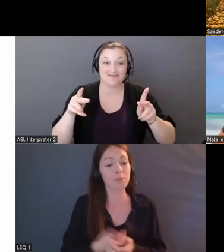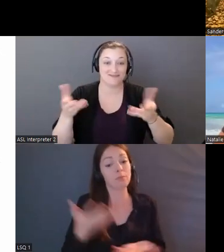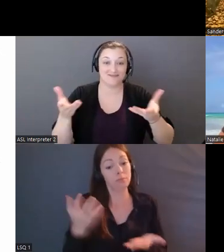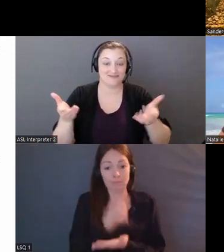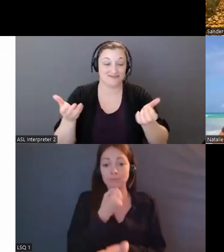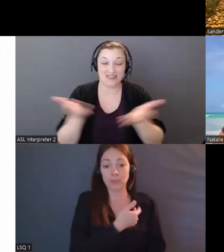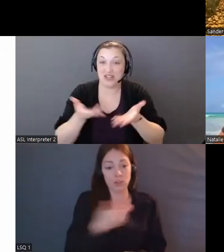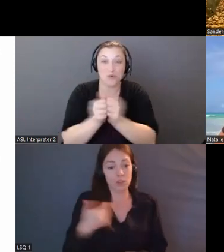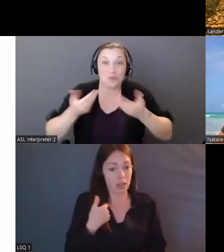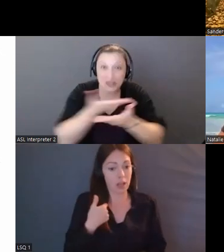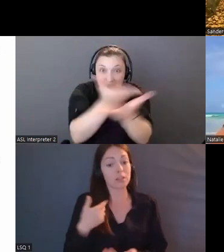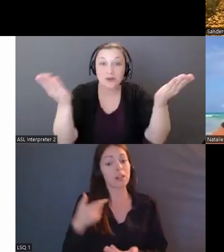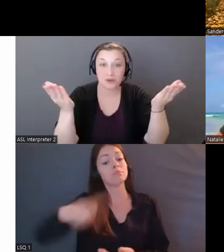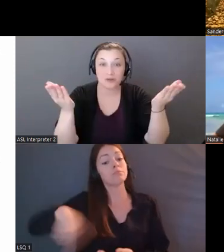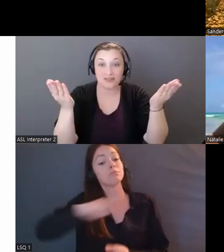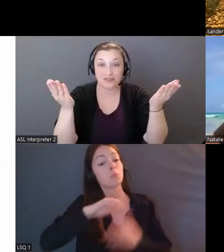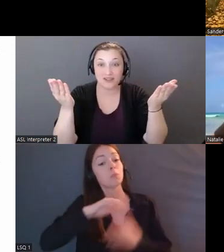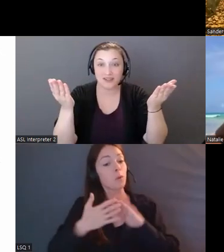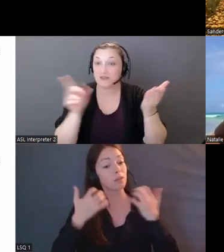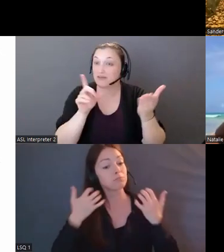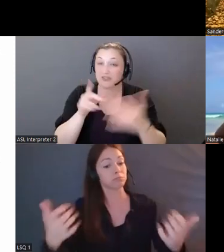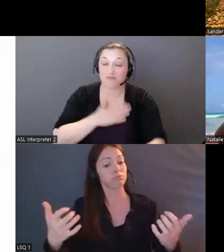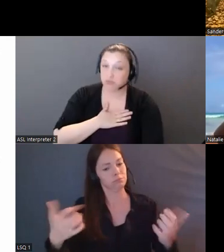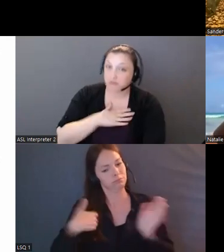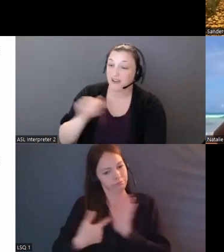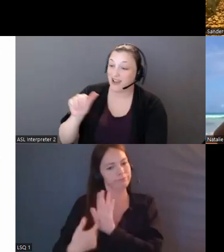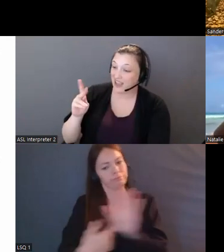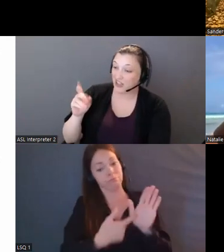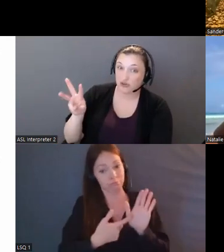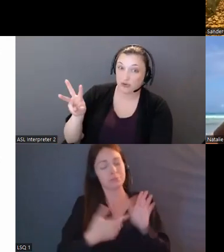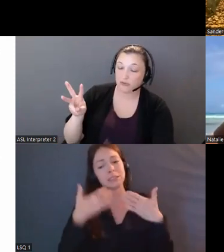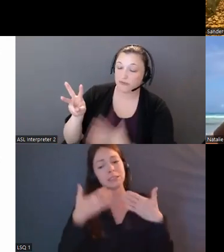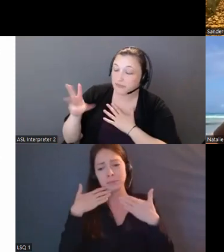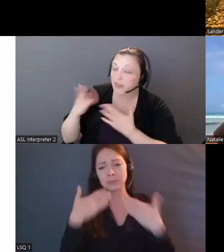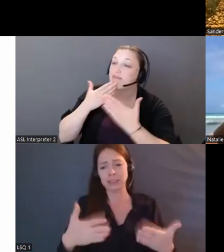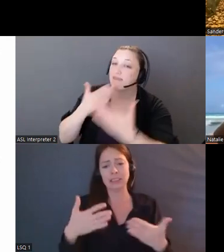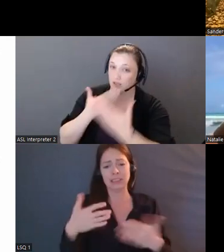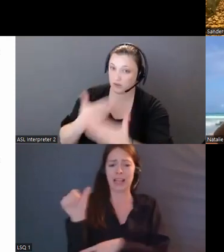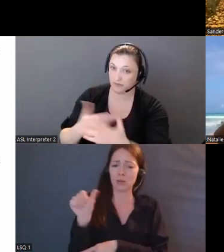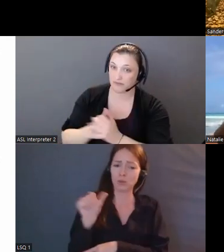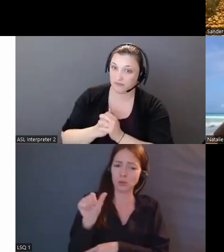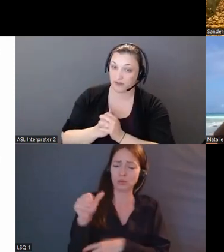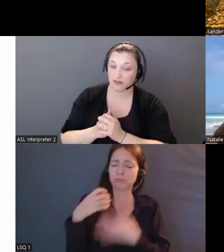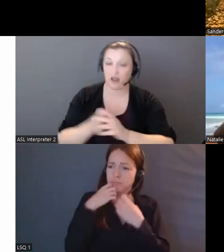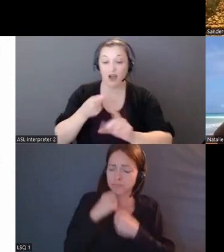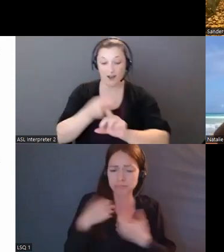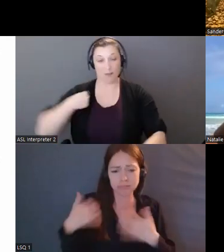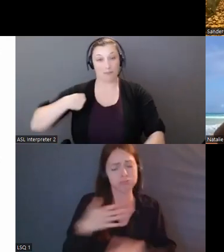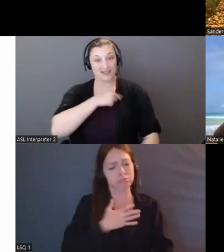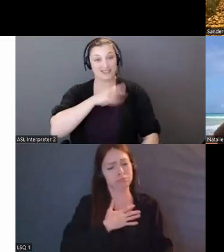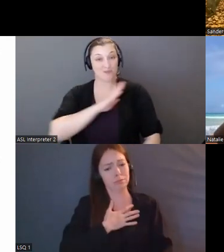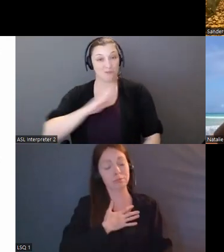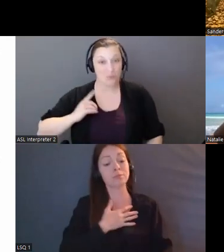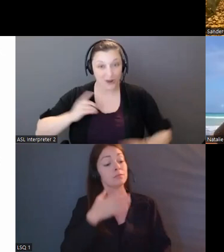really wholeheartedly thank Andrew. Andrew, on behalf of the board of directors, on behalf of the broader